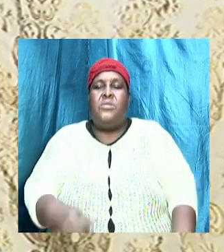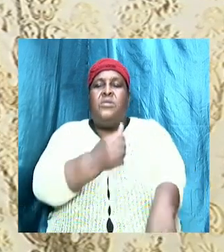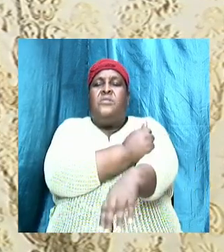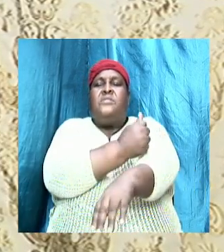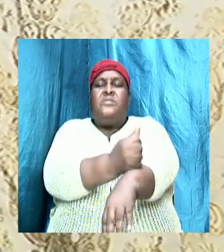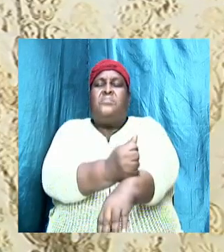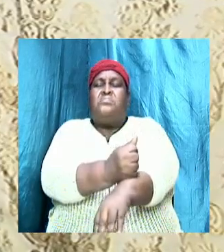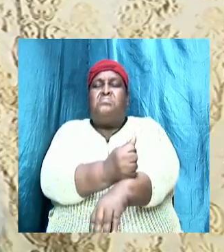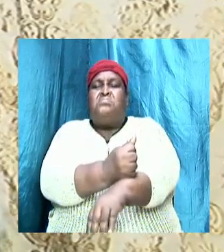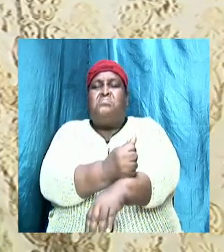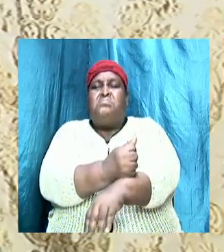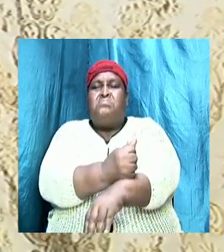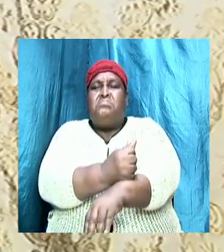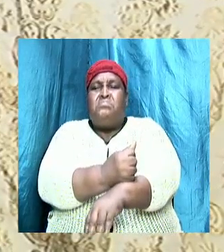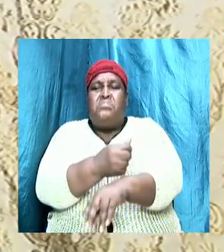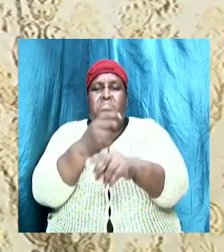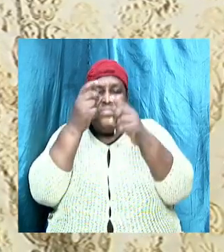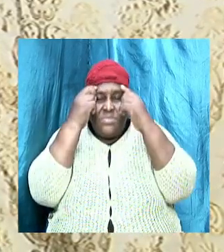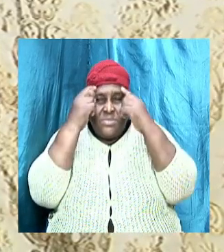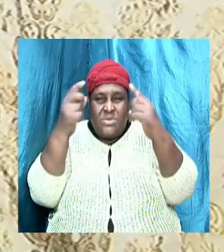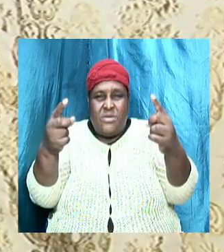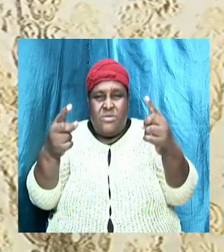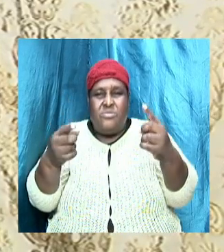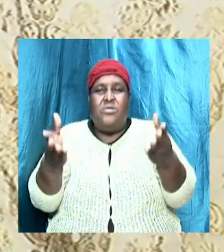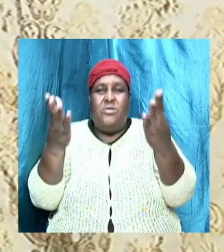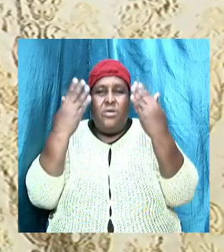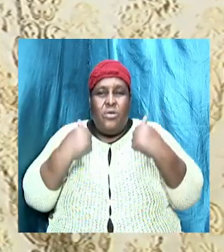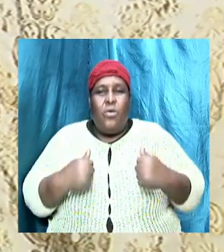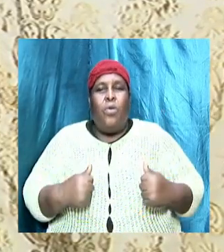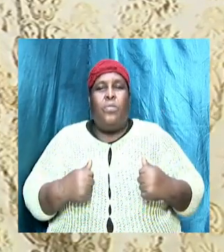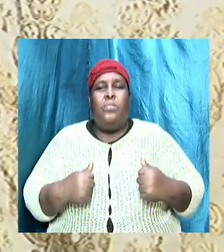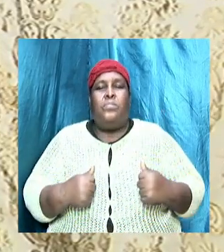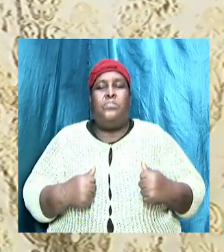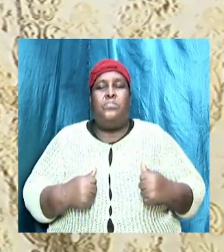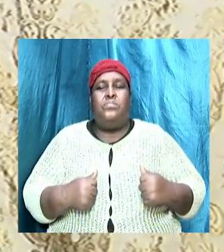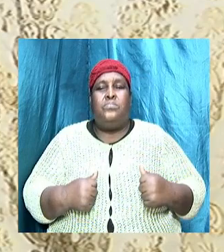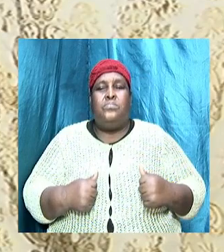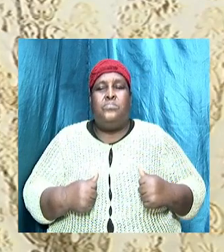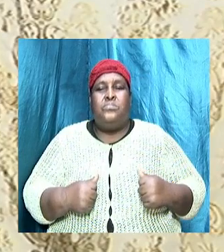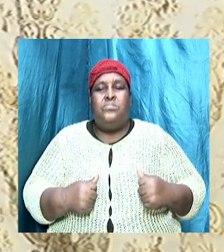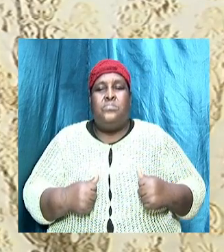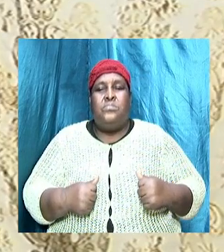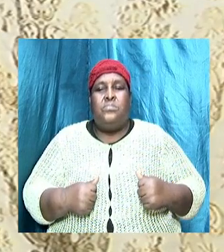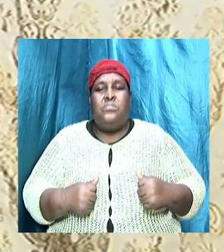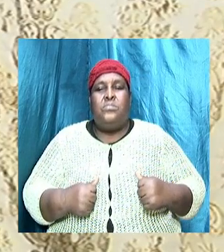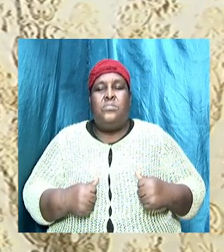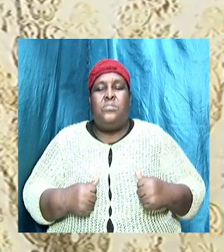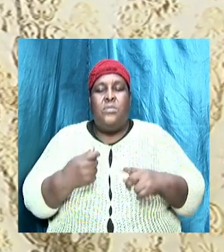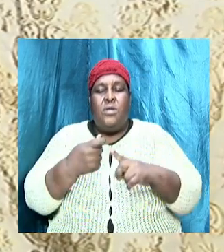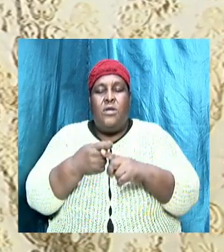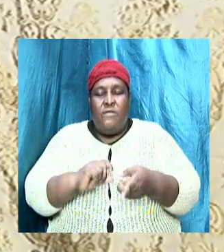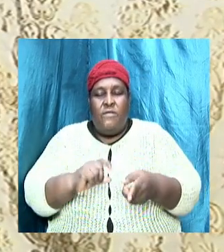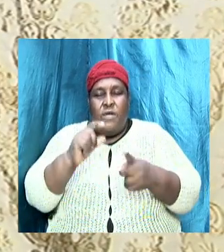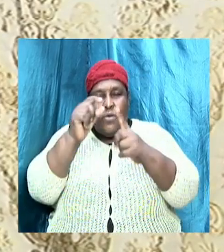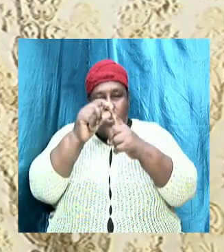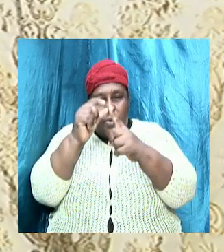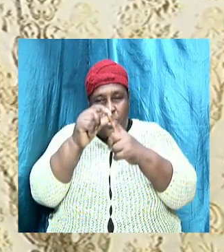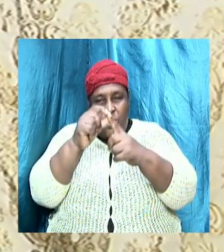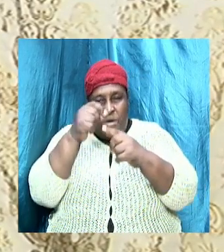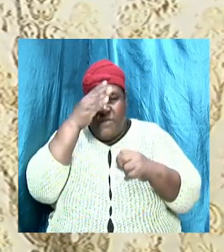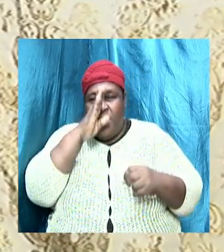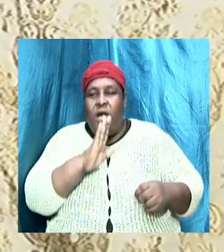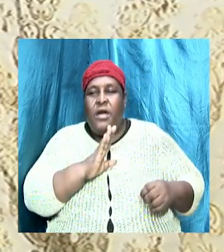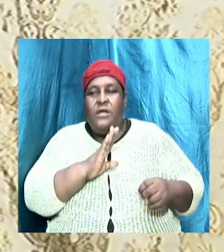that the doctrine comes from is from the word. And the authority